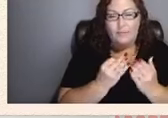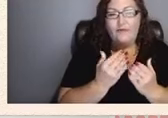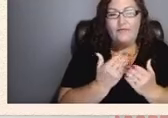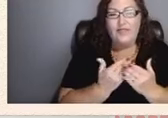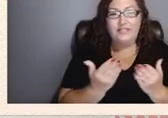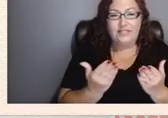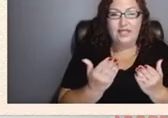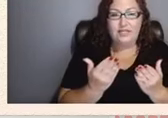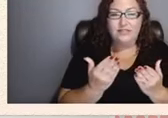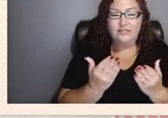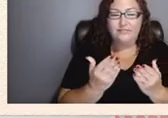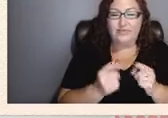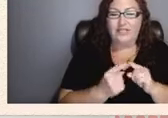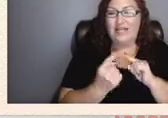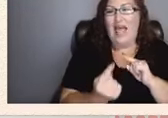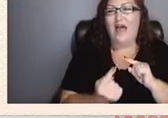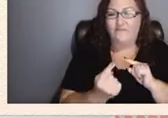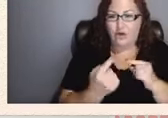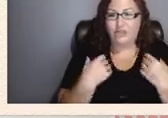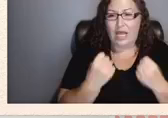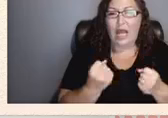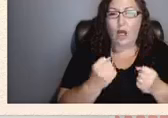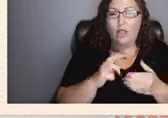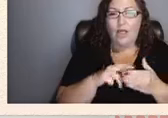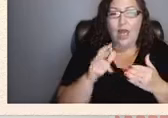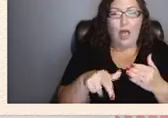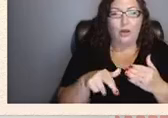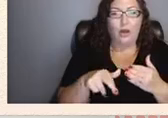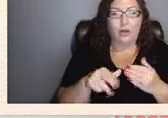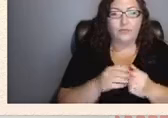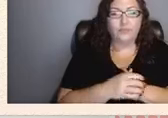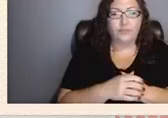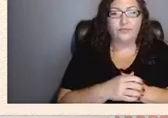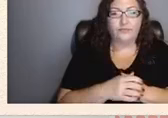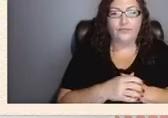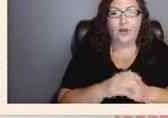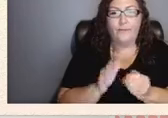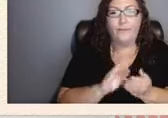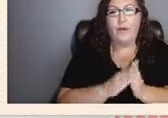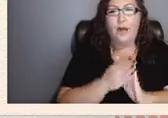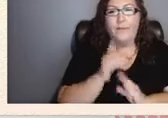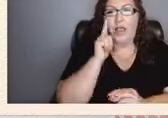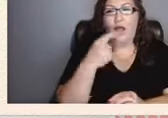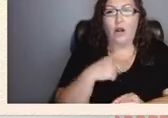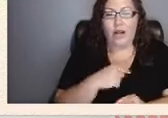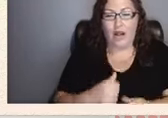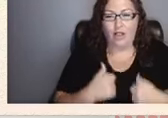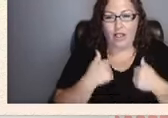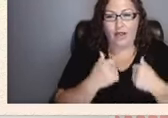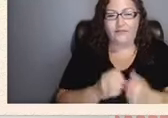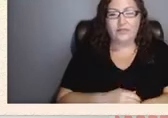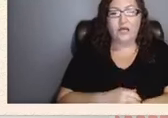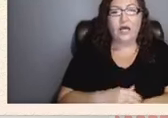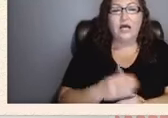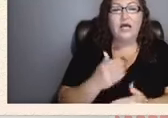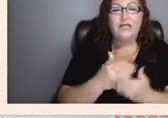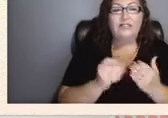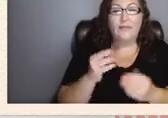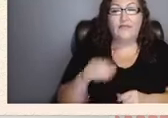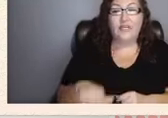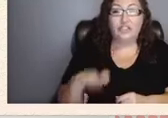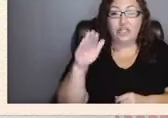adverse health outcomes from coming later on in our lives some of these adverse childhood experiences